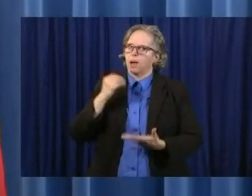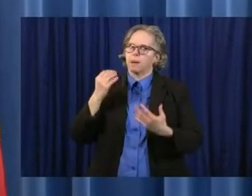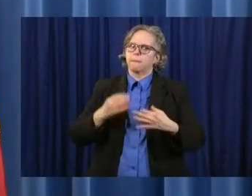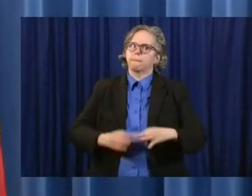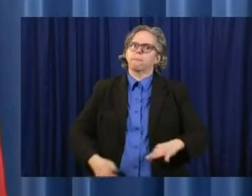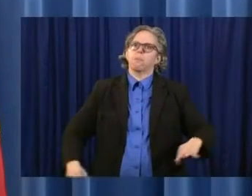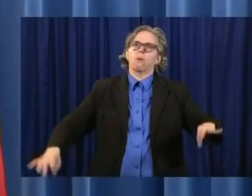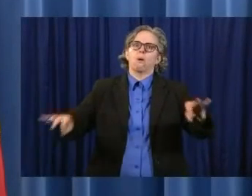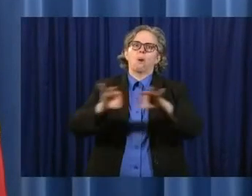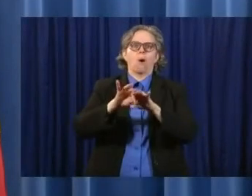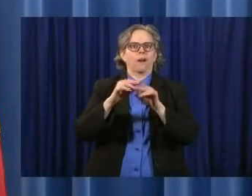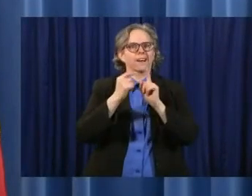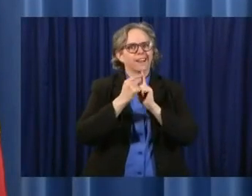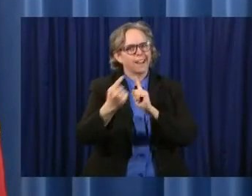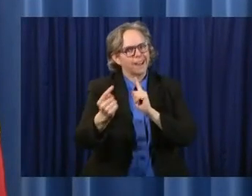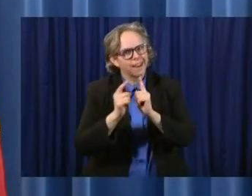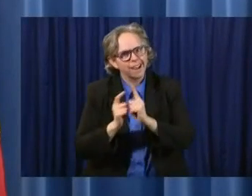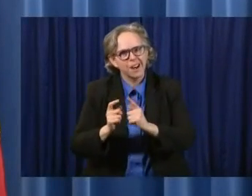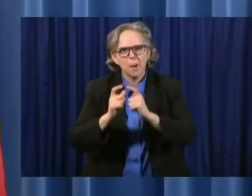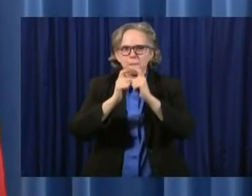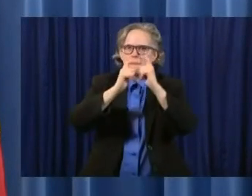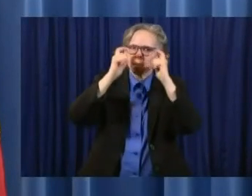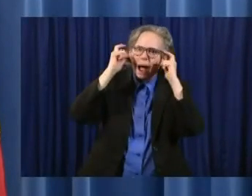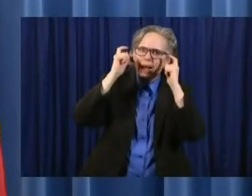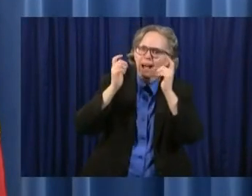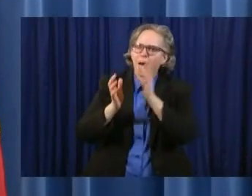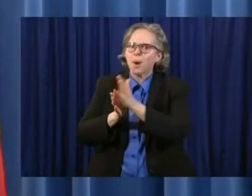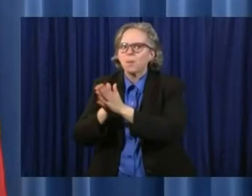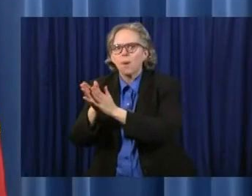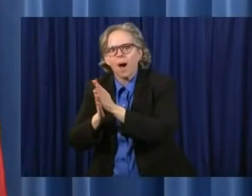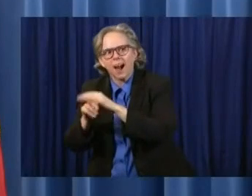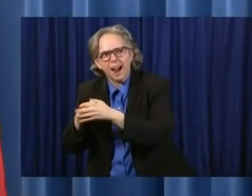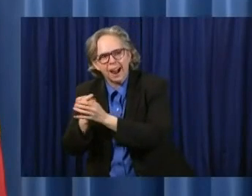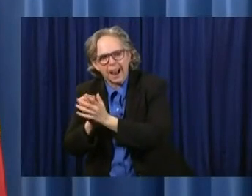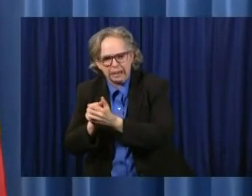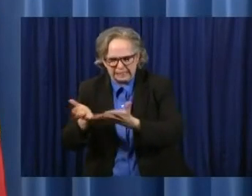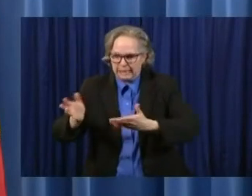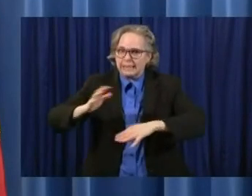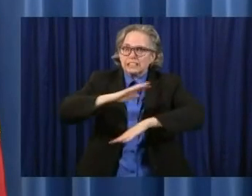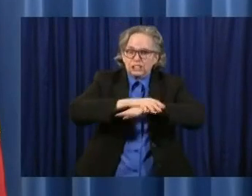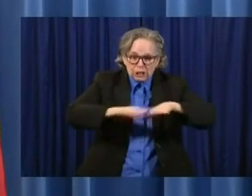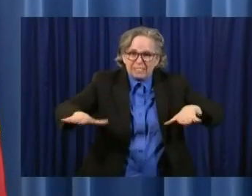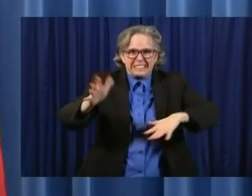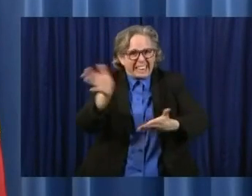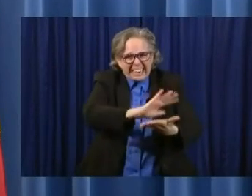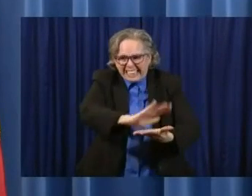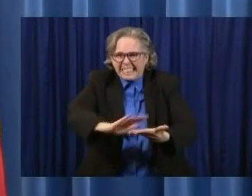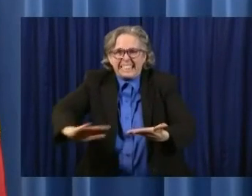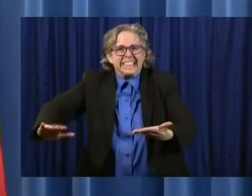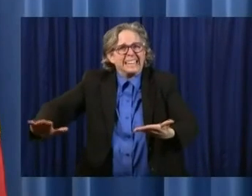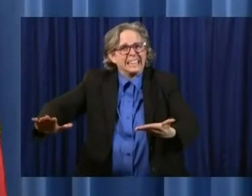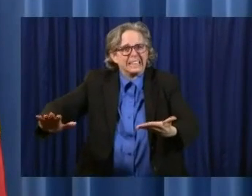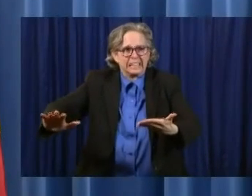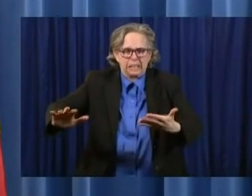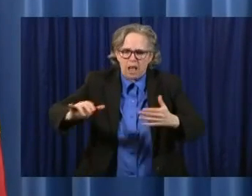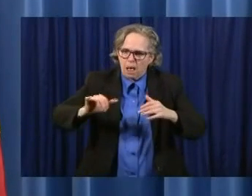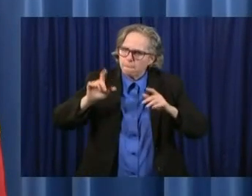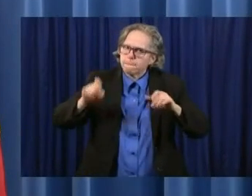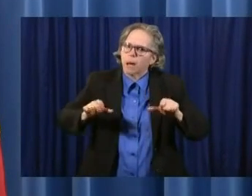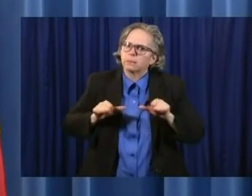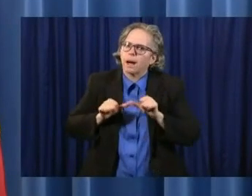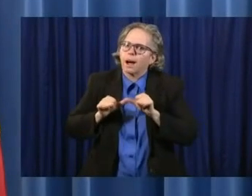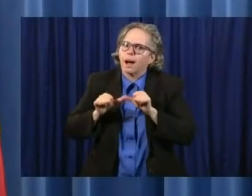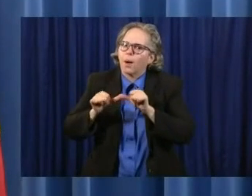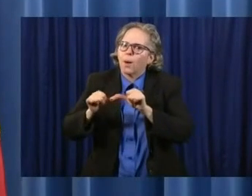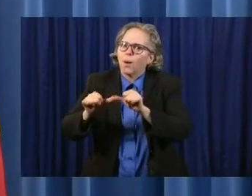sanitizing services where possible, and wearing a mask. What increased testing will do is help us identify those who